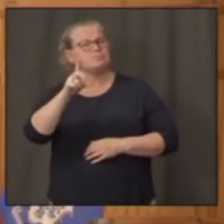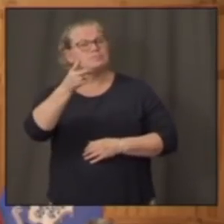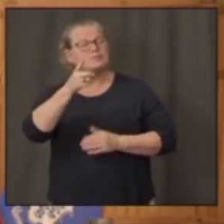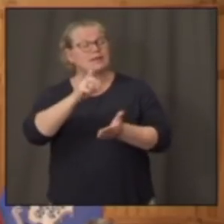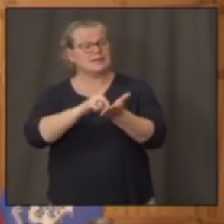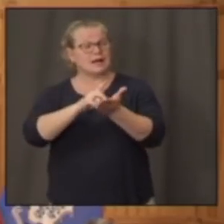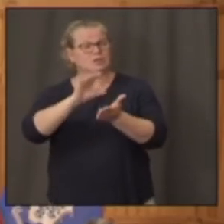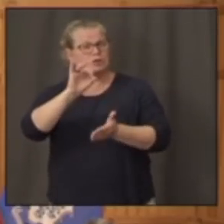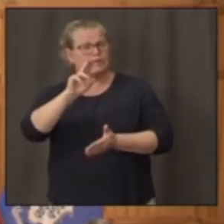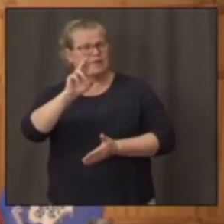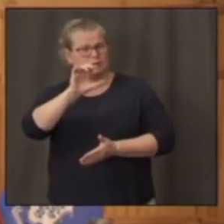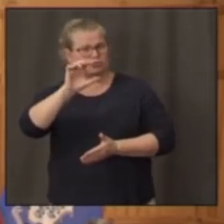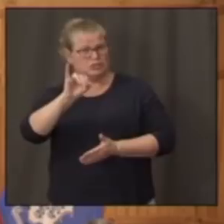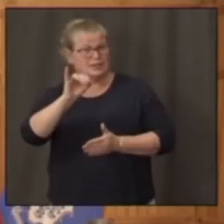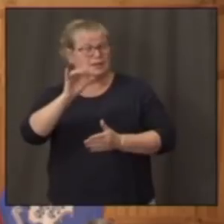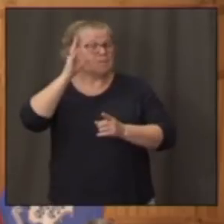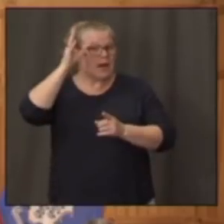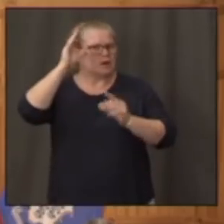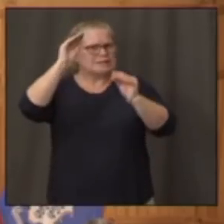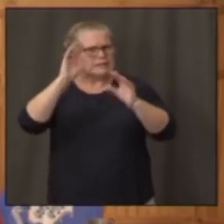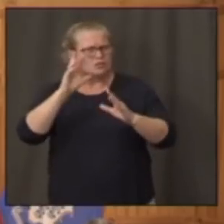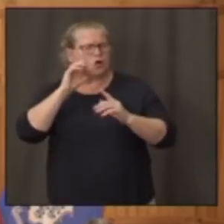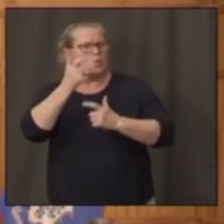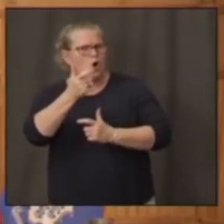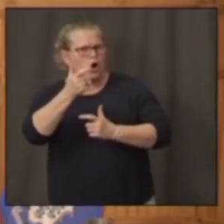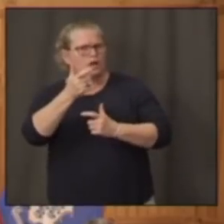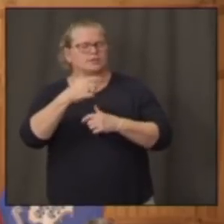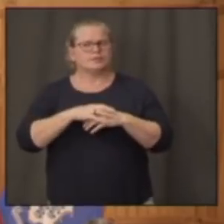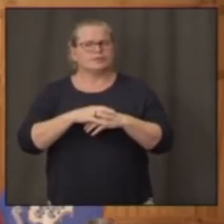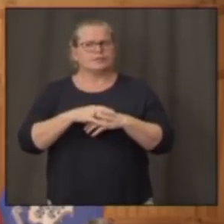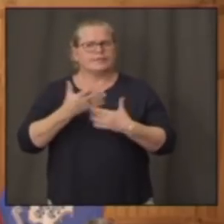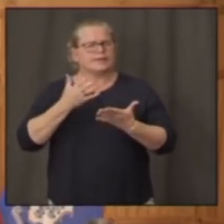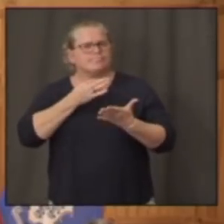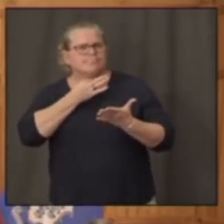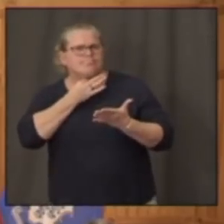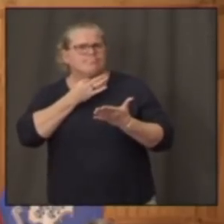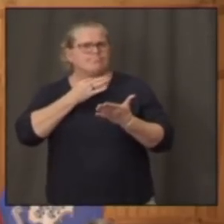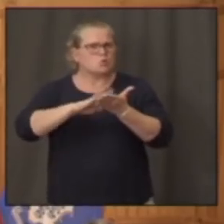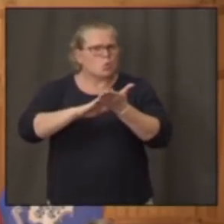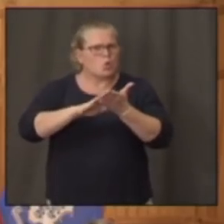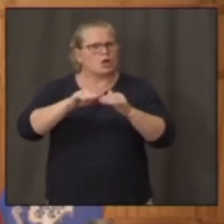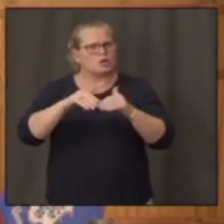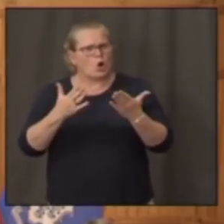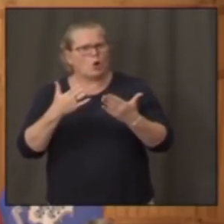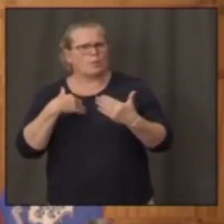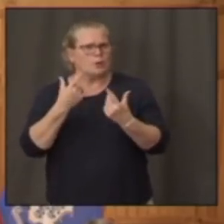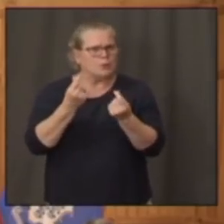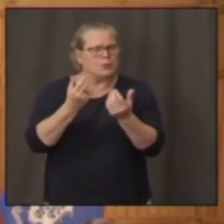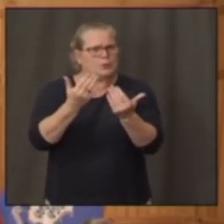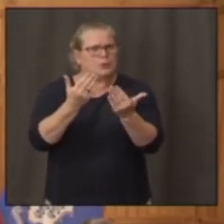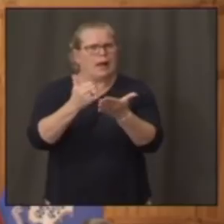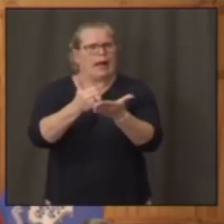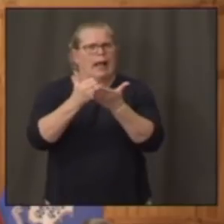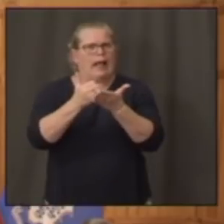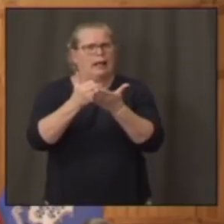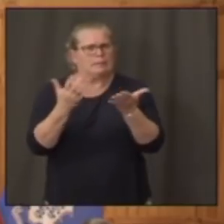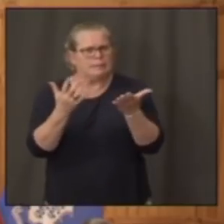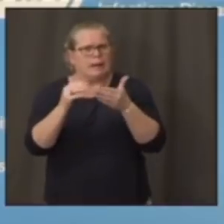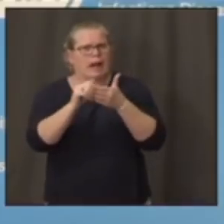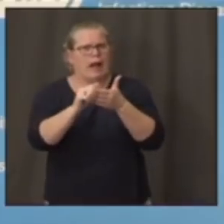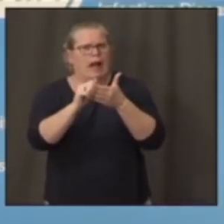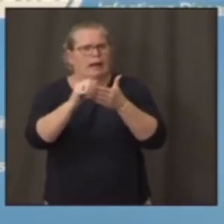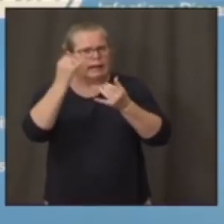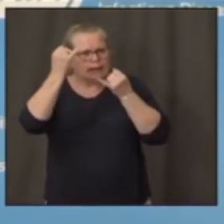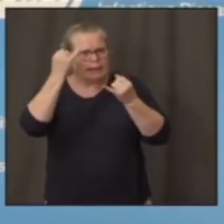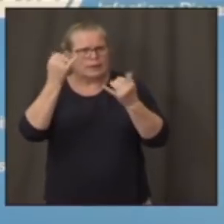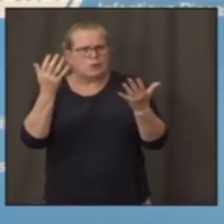teachers, they're watching this right now, looking for guidance when it comes to reopening the schools. Here in Connecticut, we're seeing the younger population here